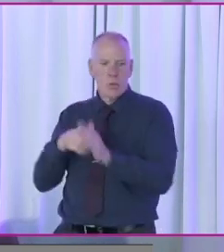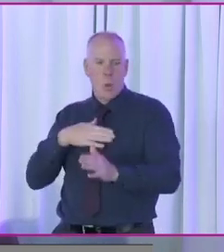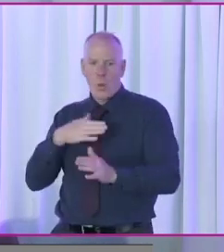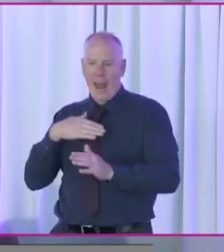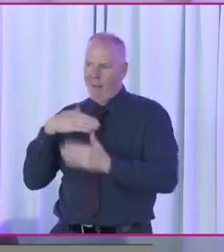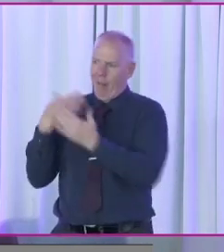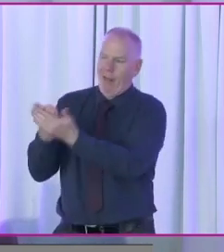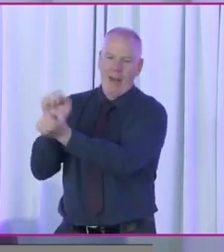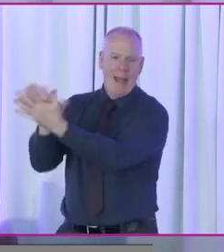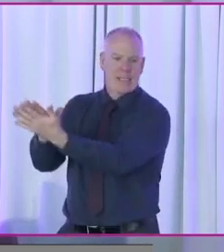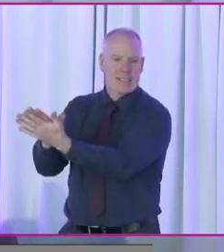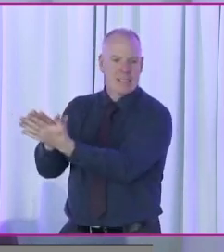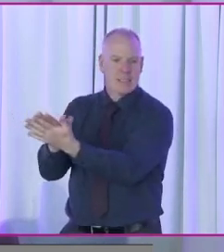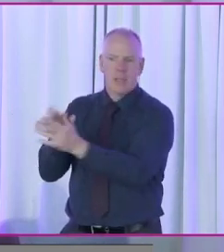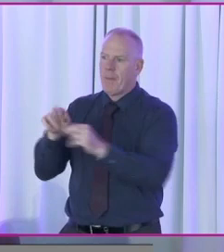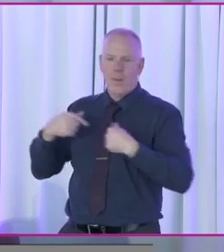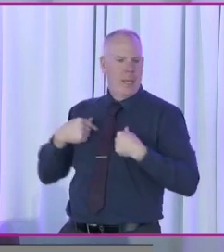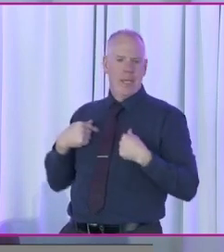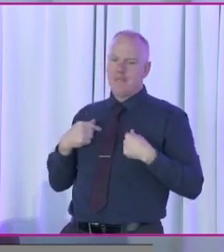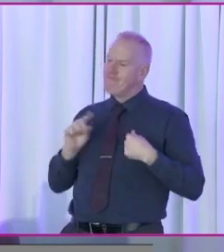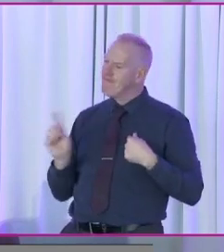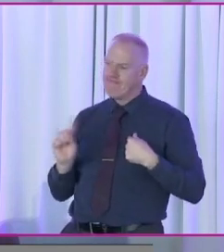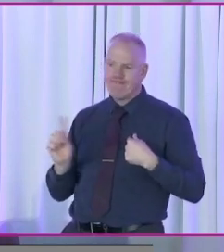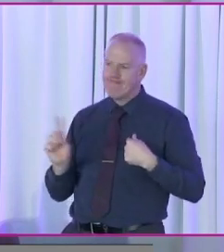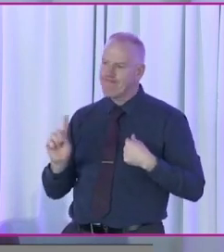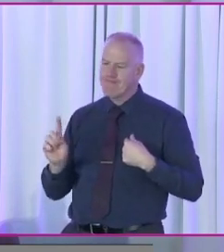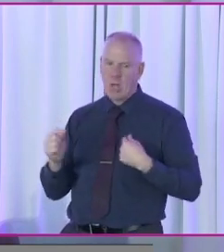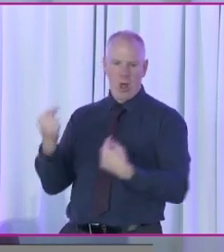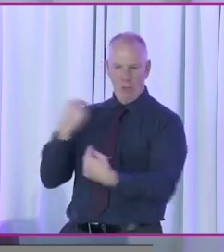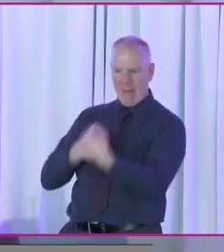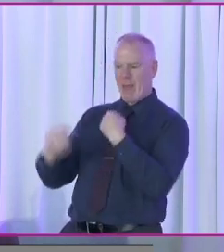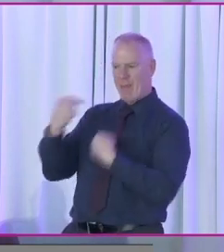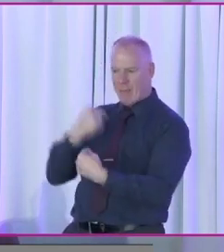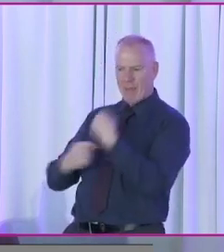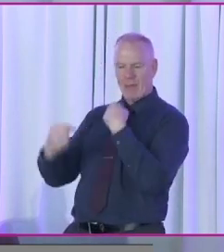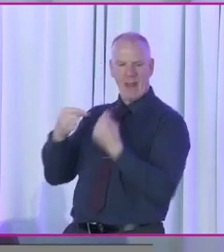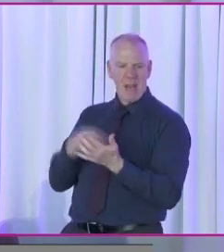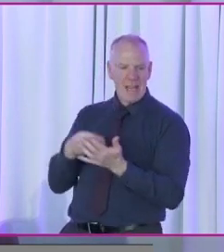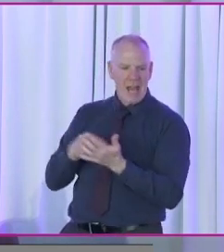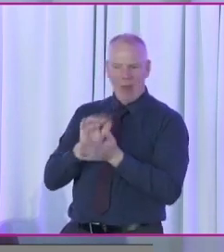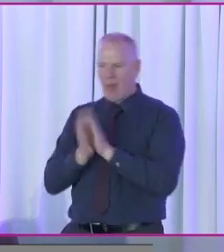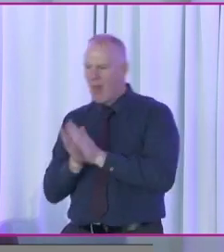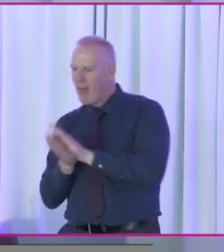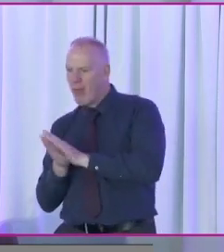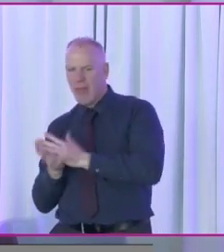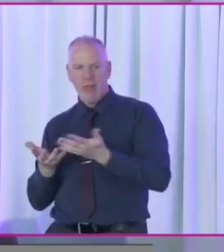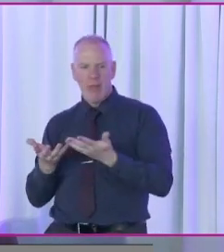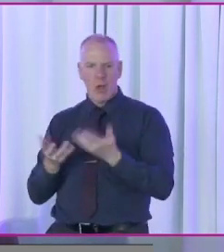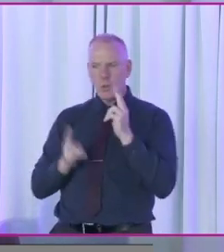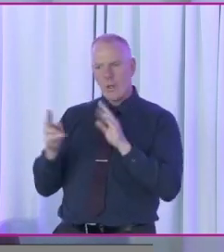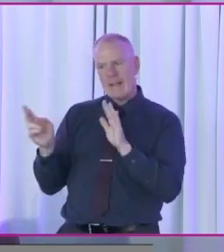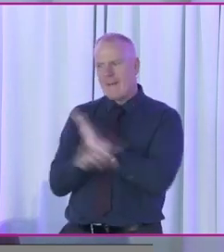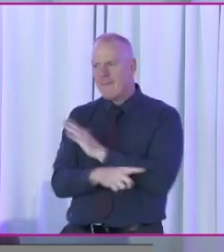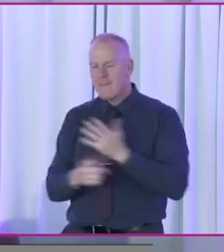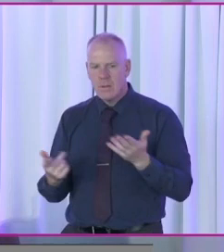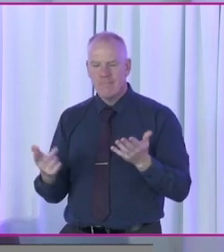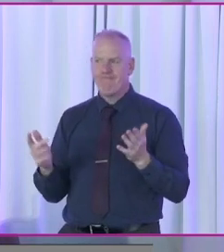anyone taking cases. This wasn't about me. And they threatened me with all sorts of financial ruin and threatened that I should leave.